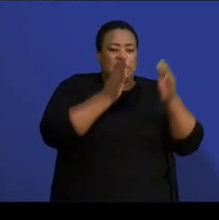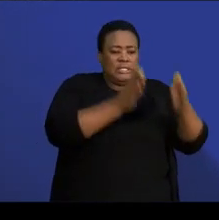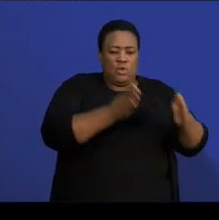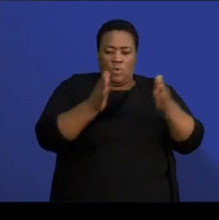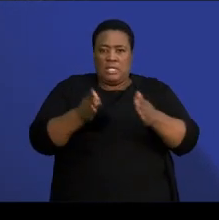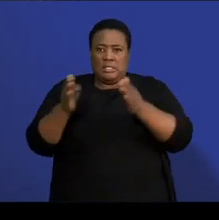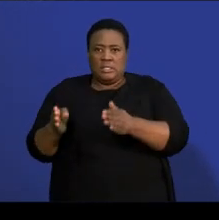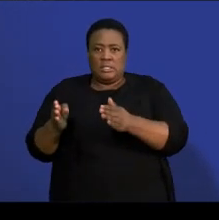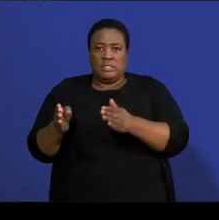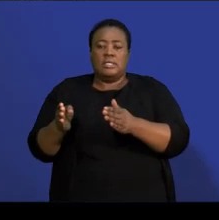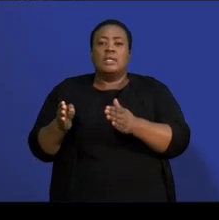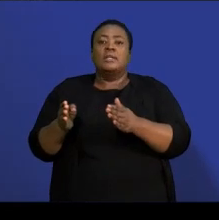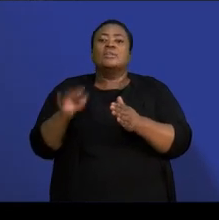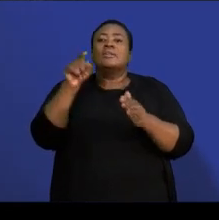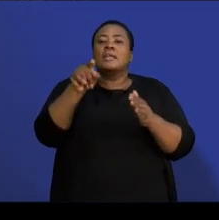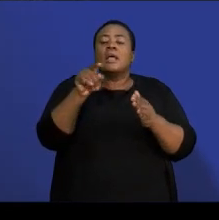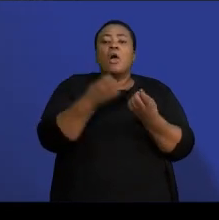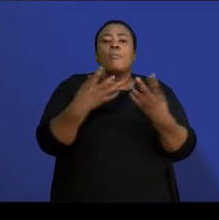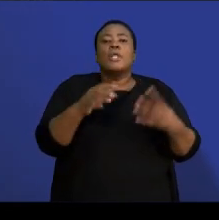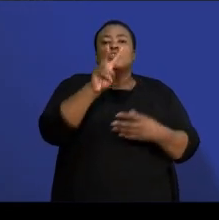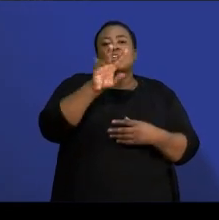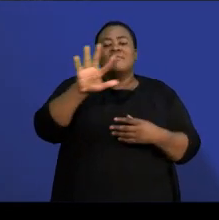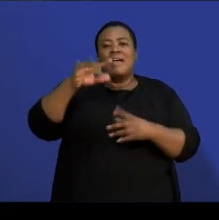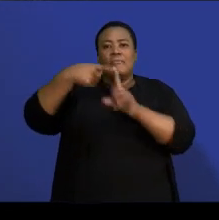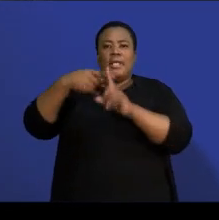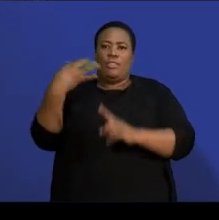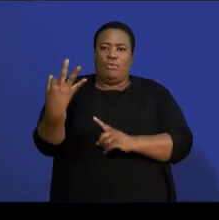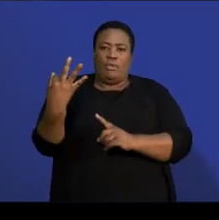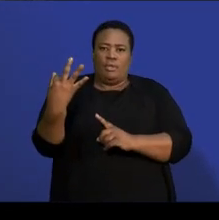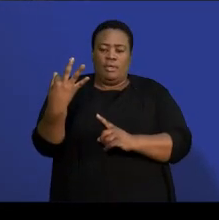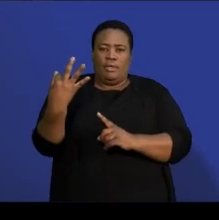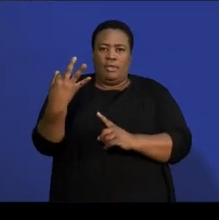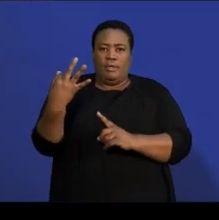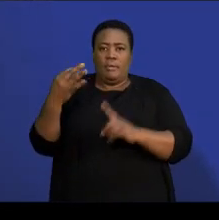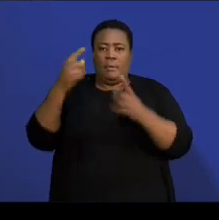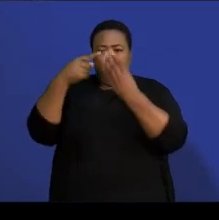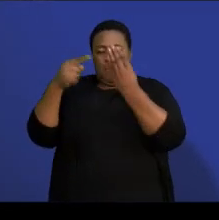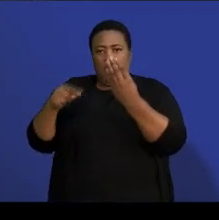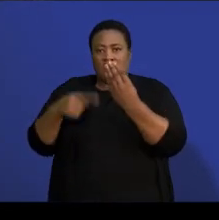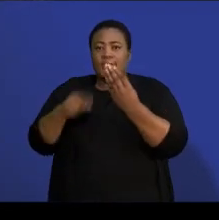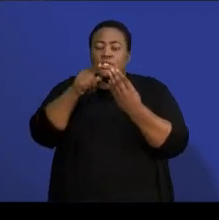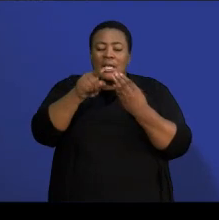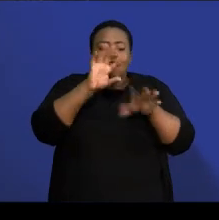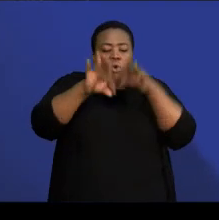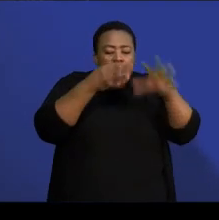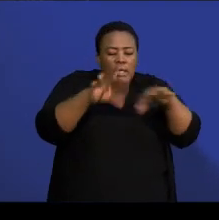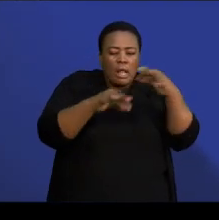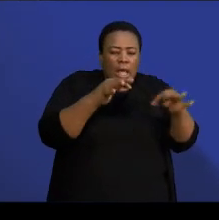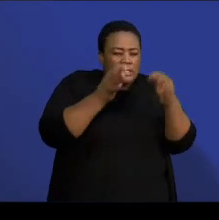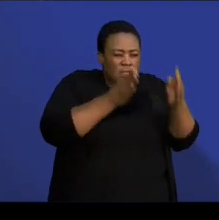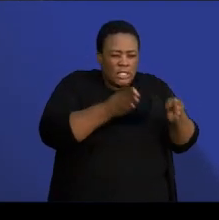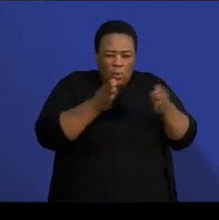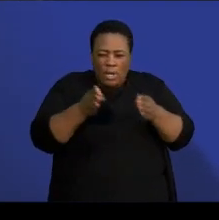about 25 plus or minus 3 marks. Here you need to be analyzing different types of sequences and use